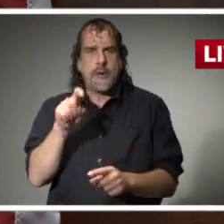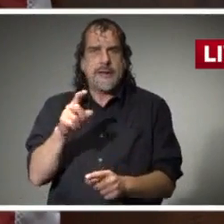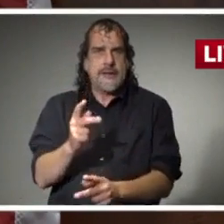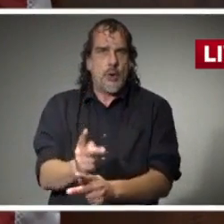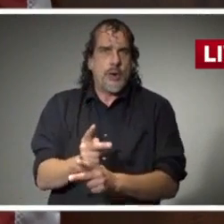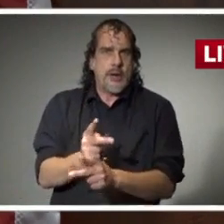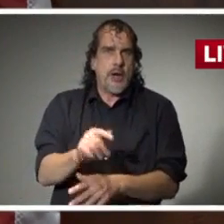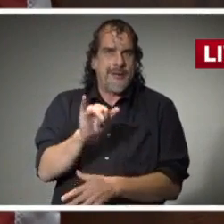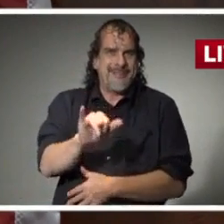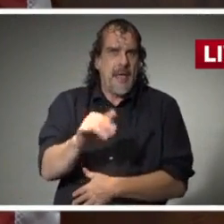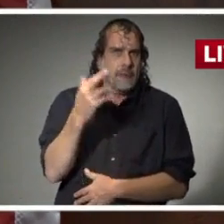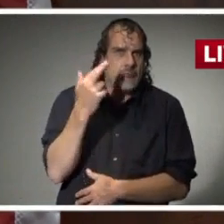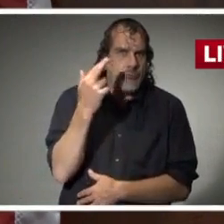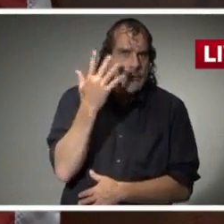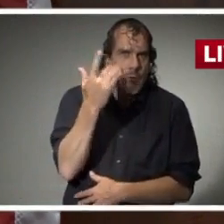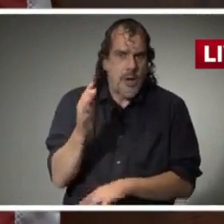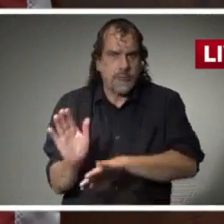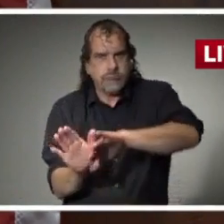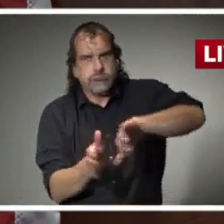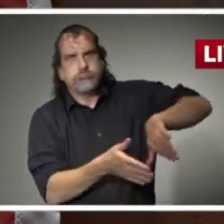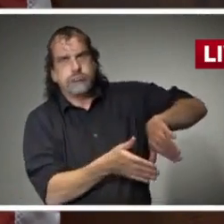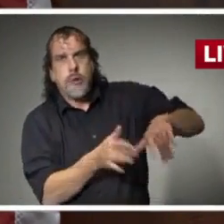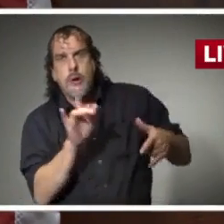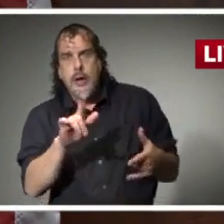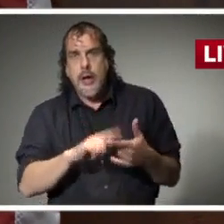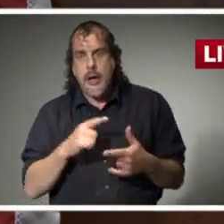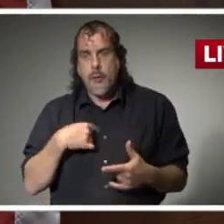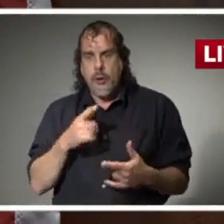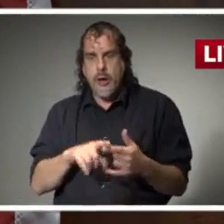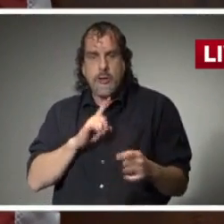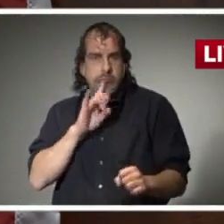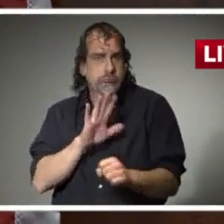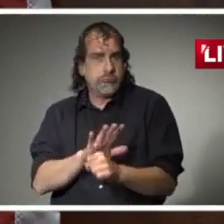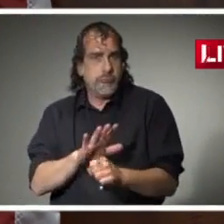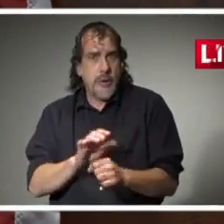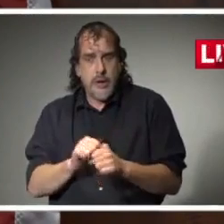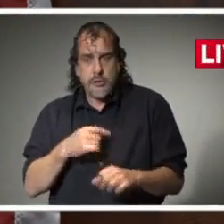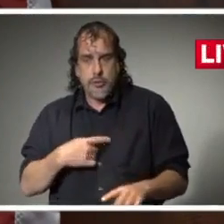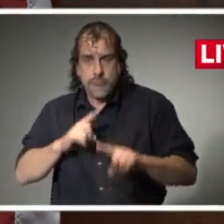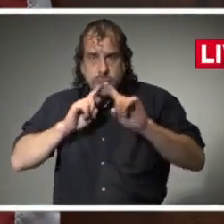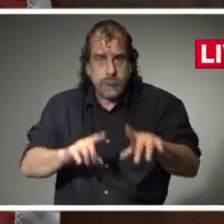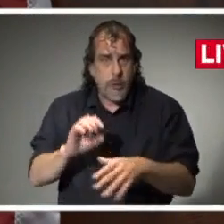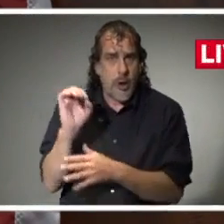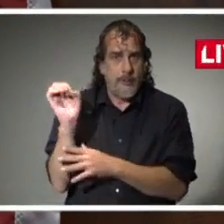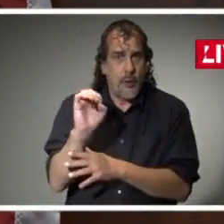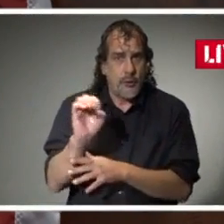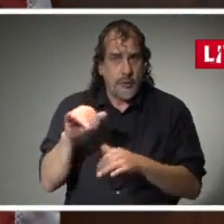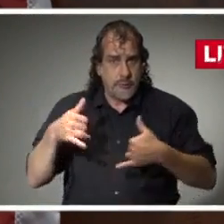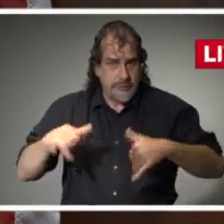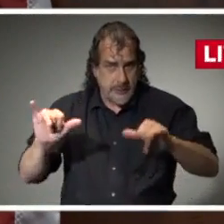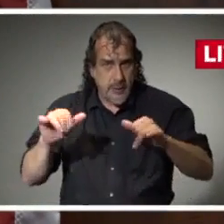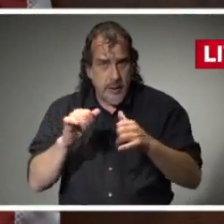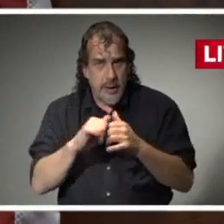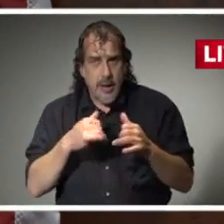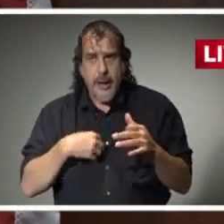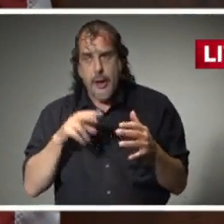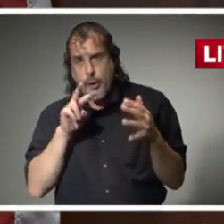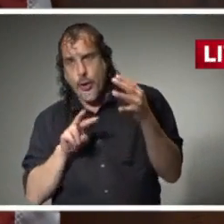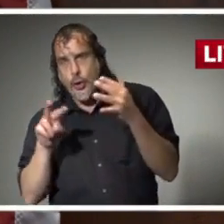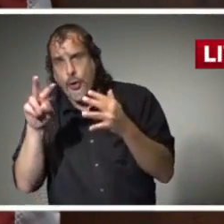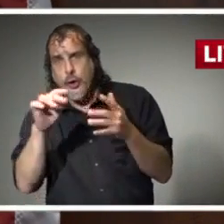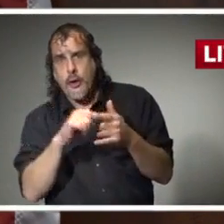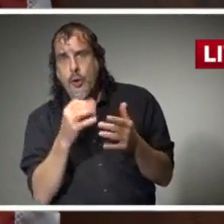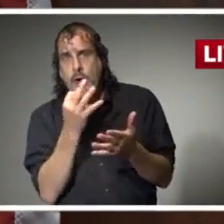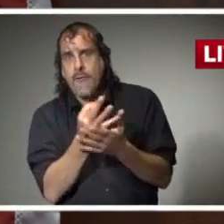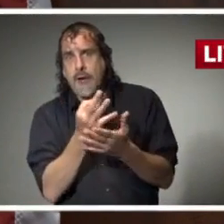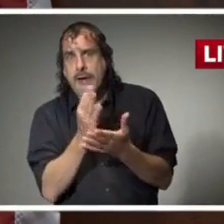we're committed to responding decisively in this emergency while still considering long-term financial